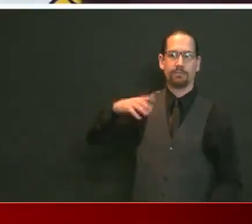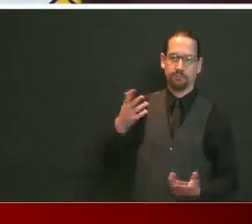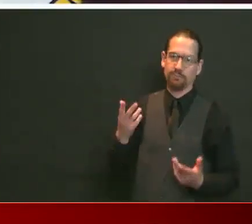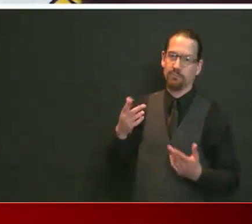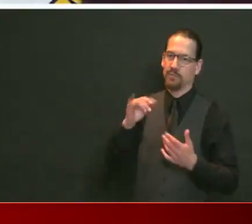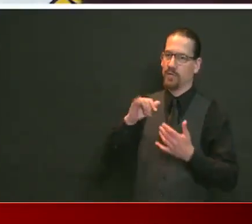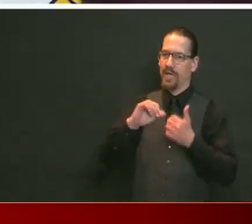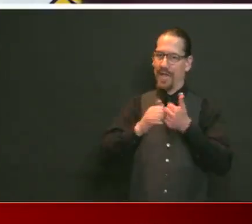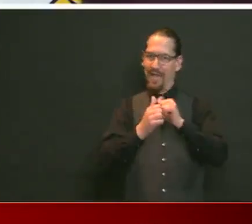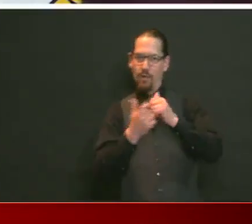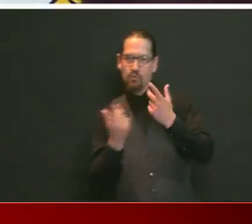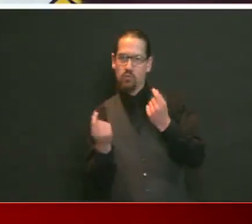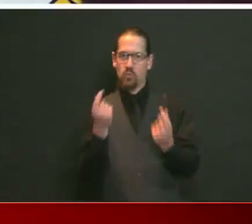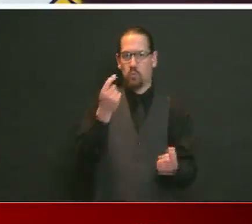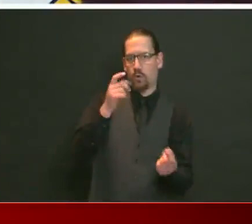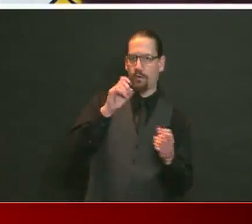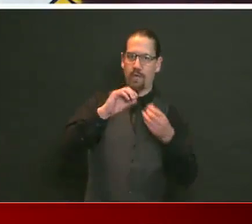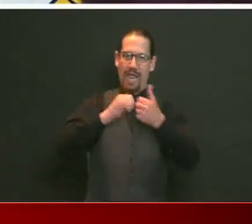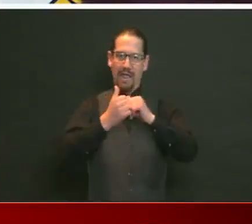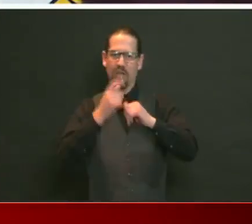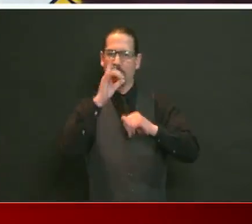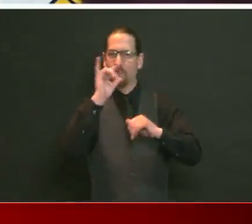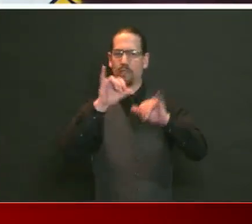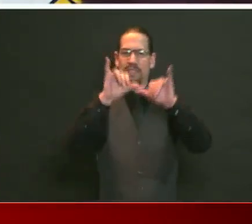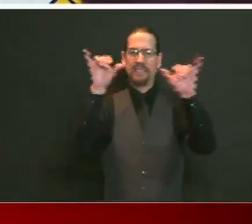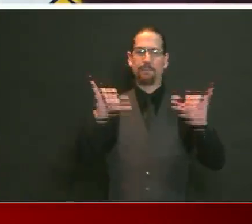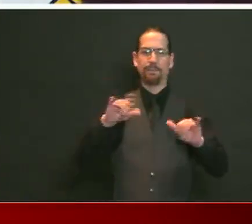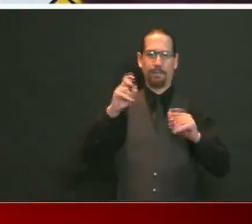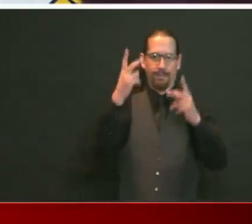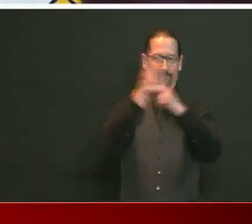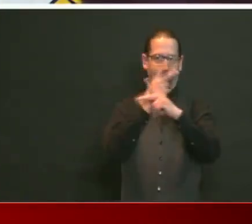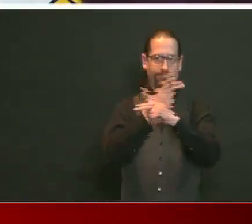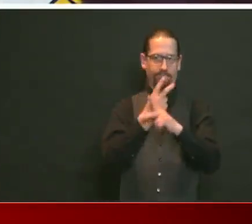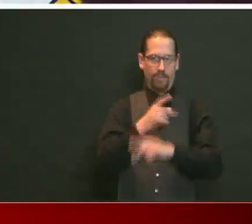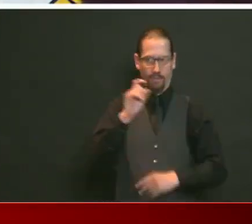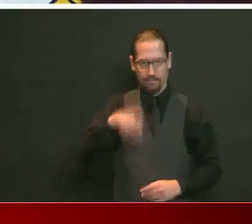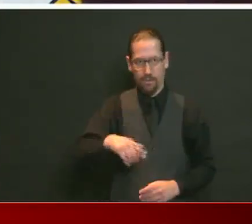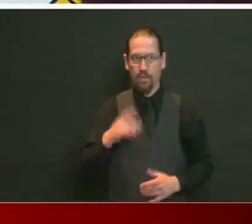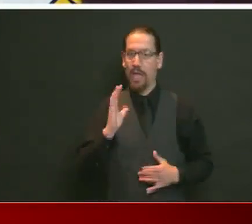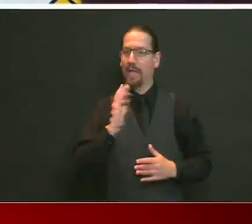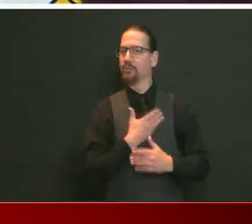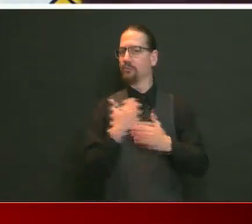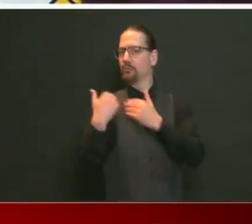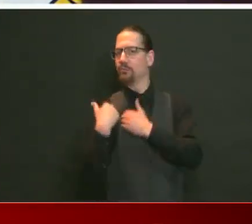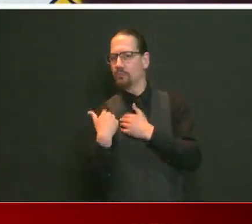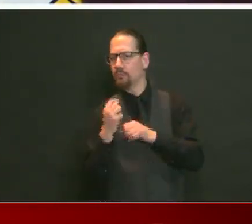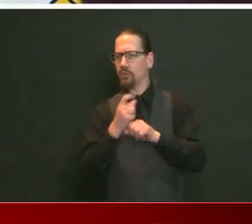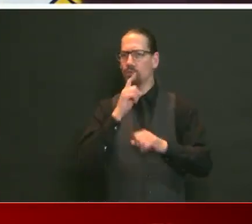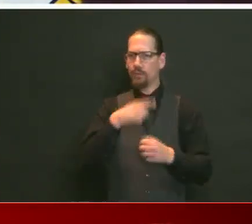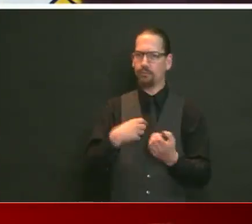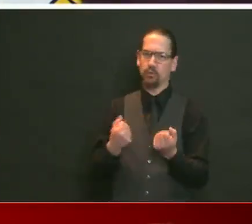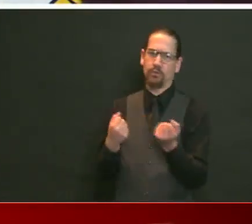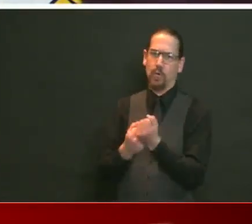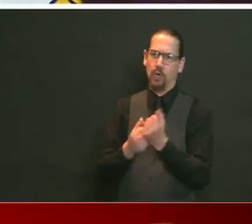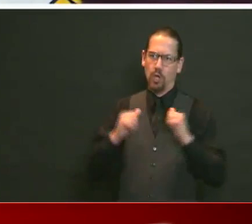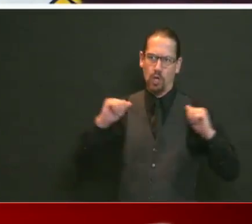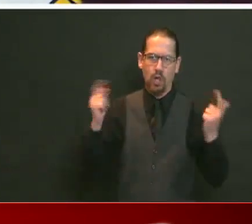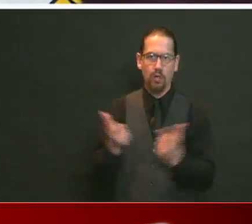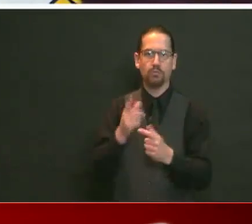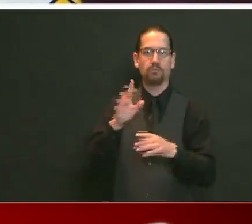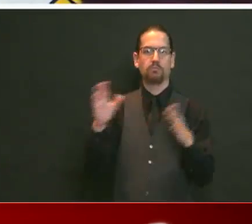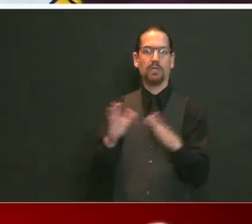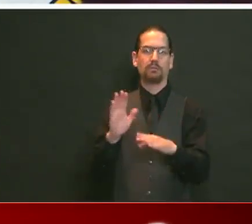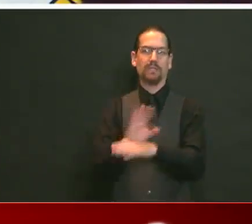Our job is to make sure that every Rhode Islander of every business, big or small, can get access to